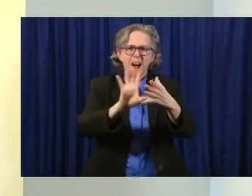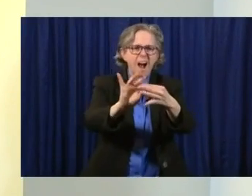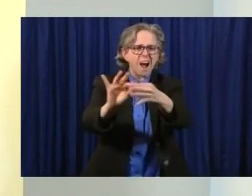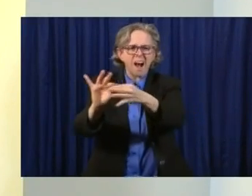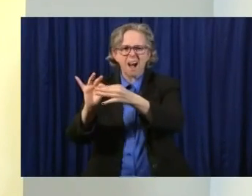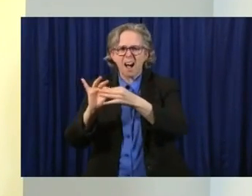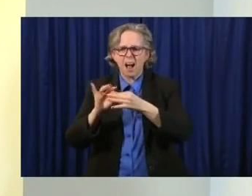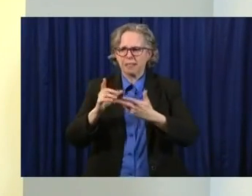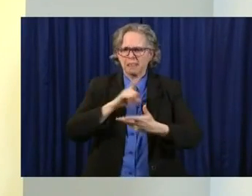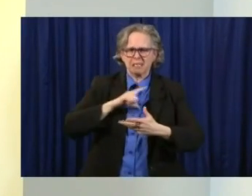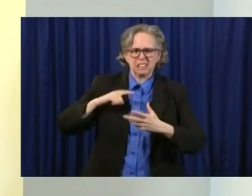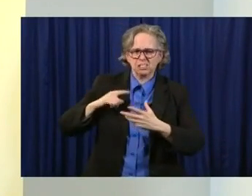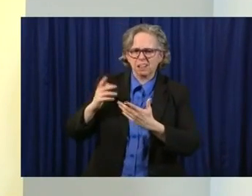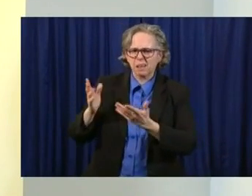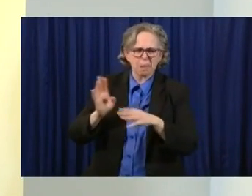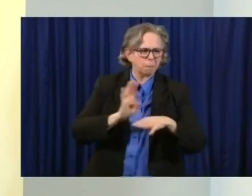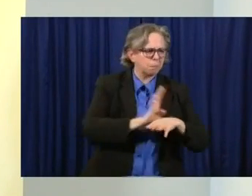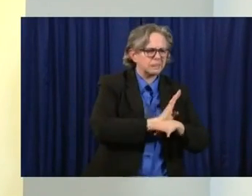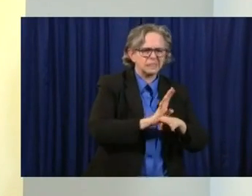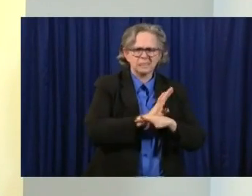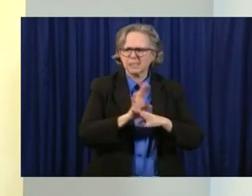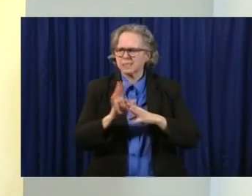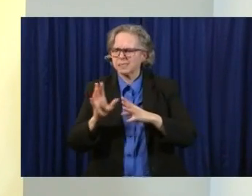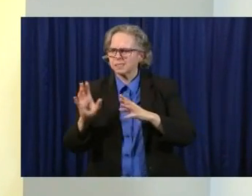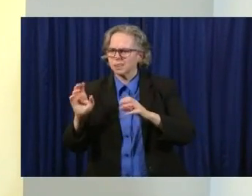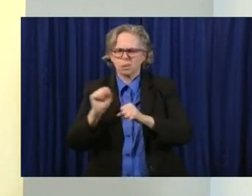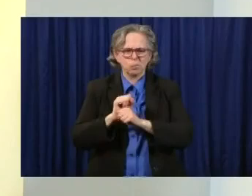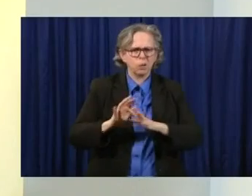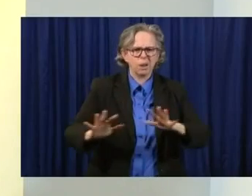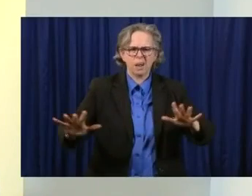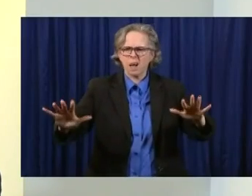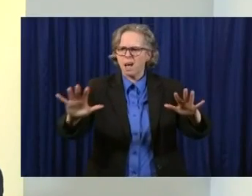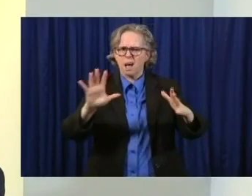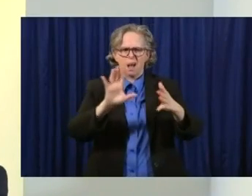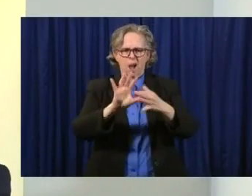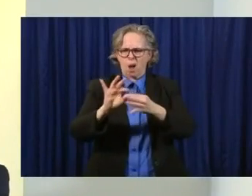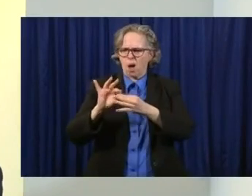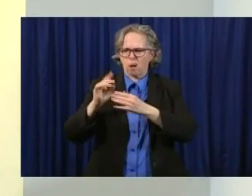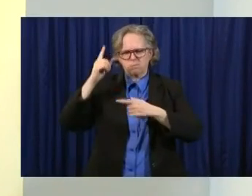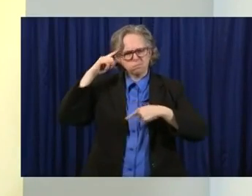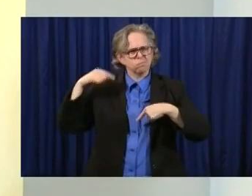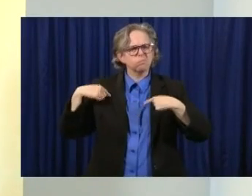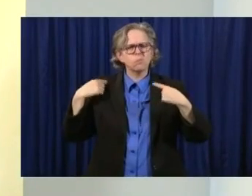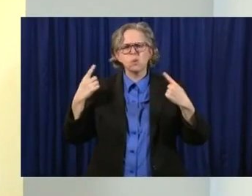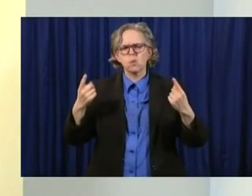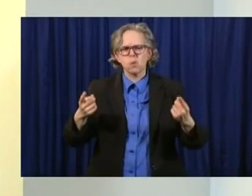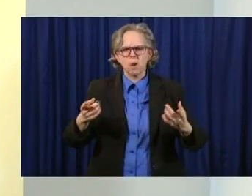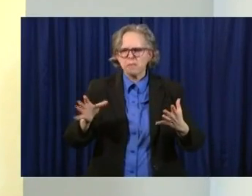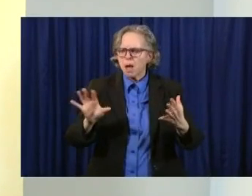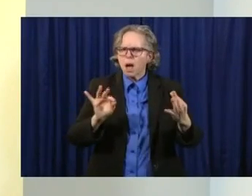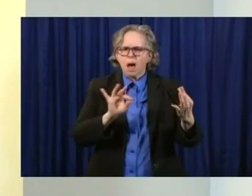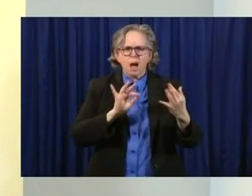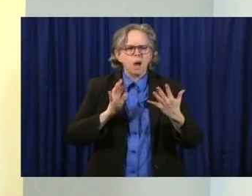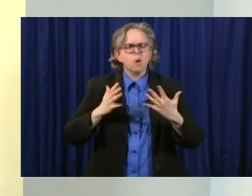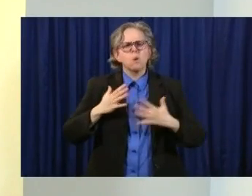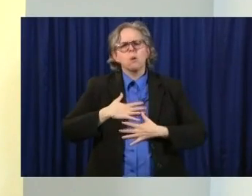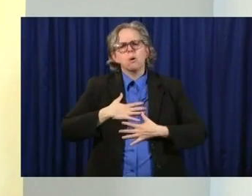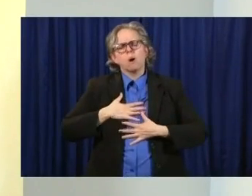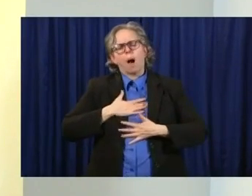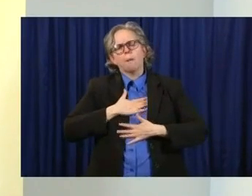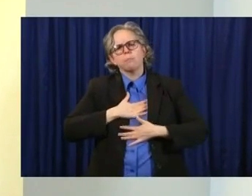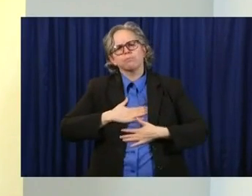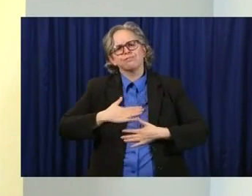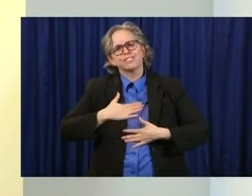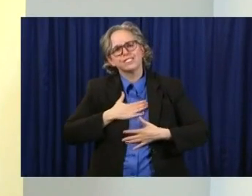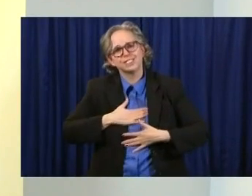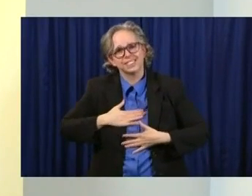from just people I have met over the years who are keeping the governor and I very informed about what their views are on